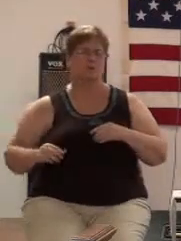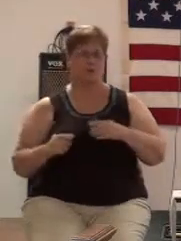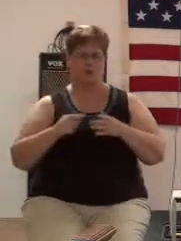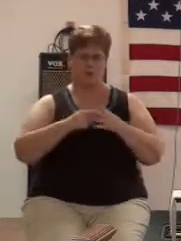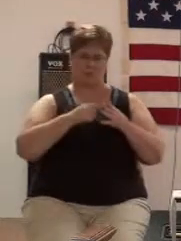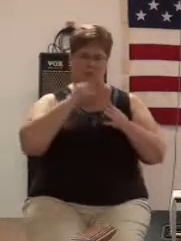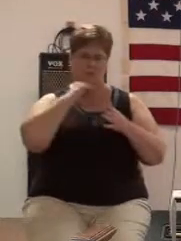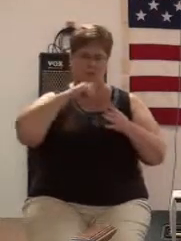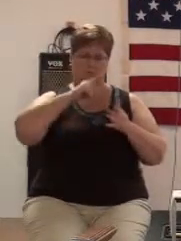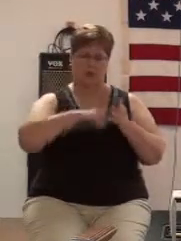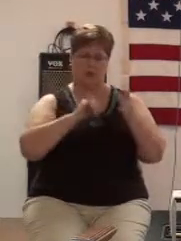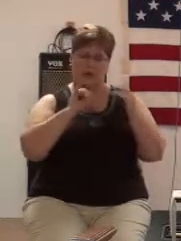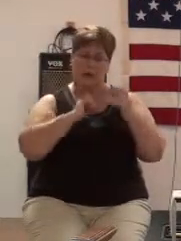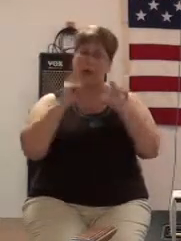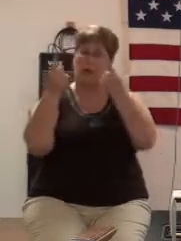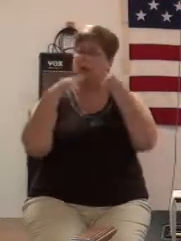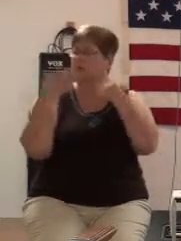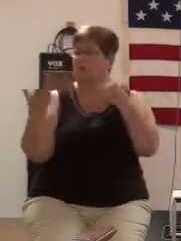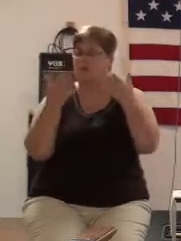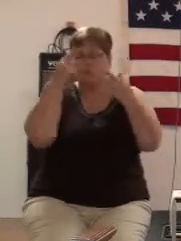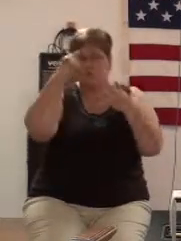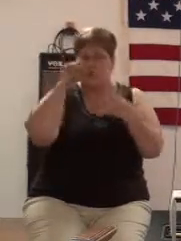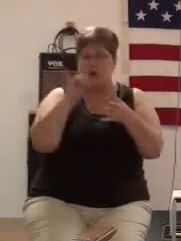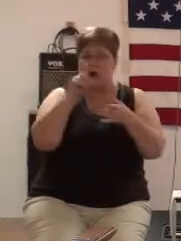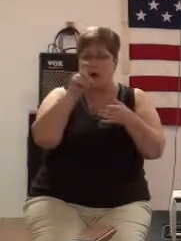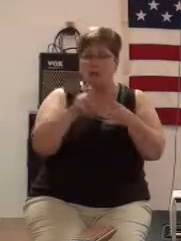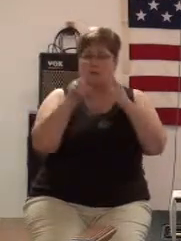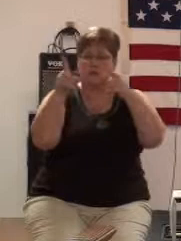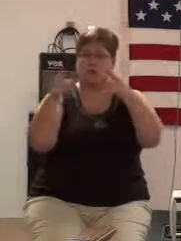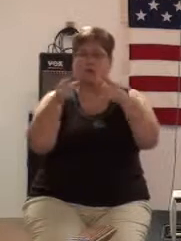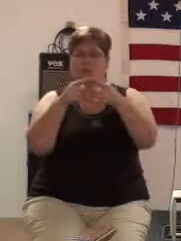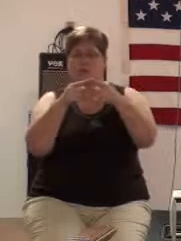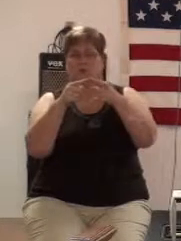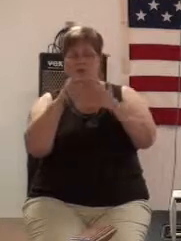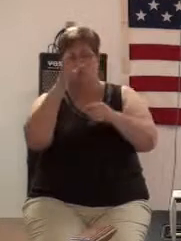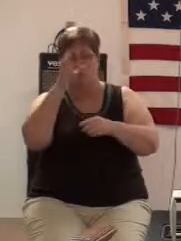this is what I come here for I have to go to the cross